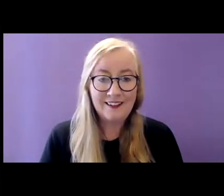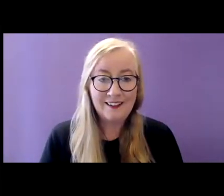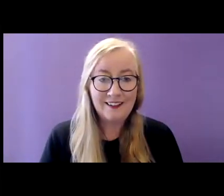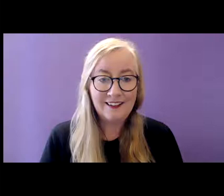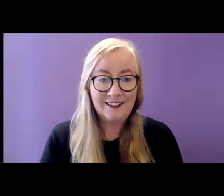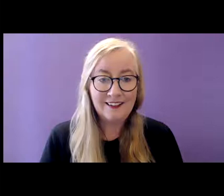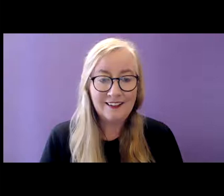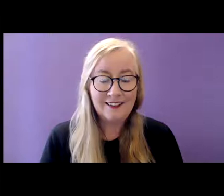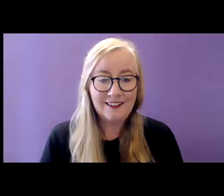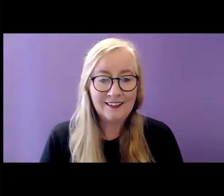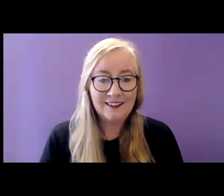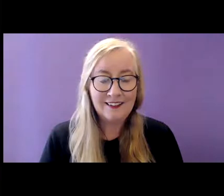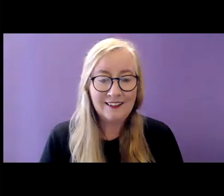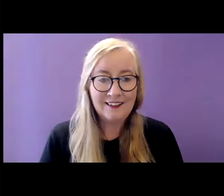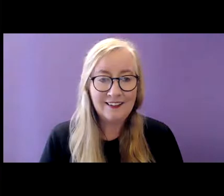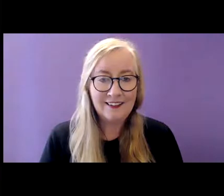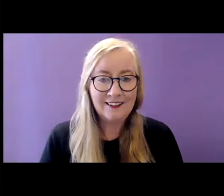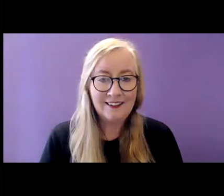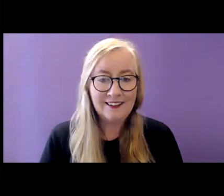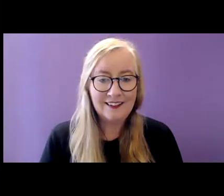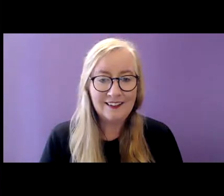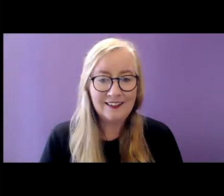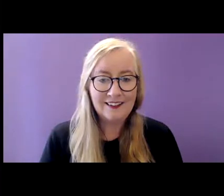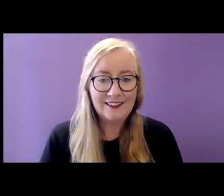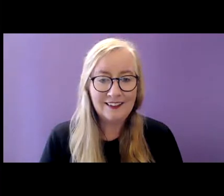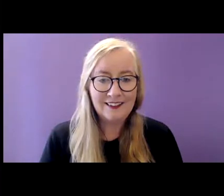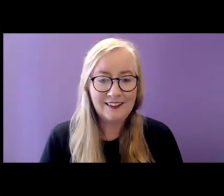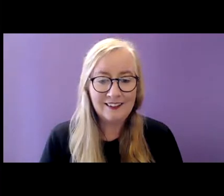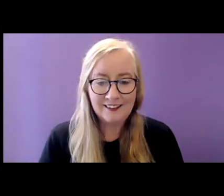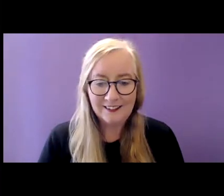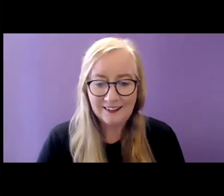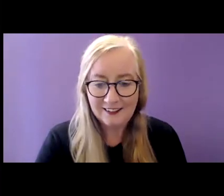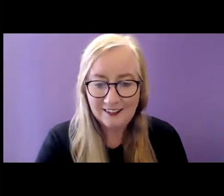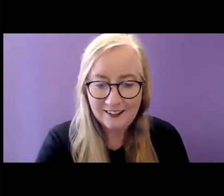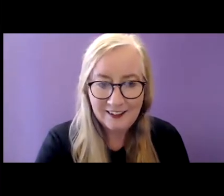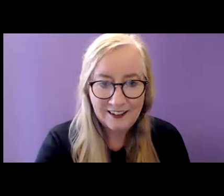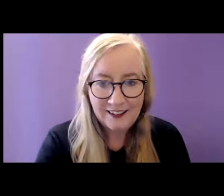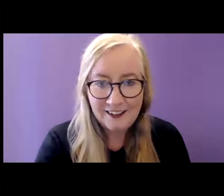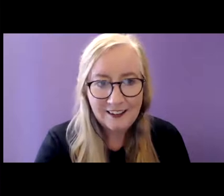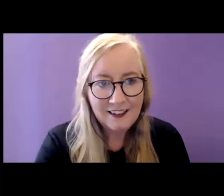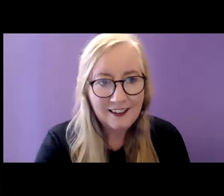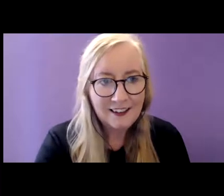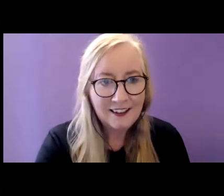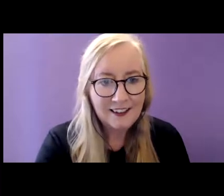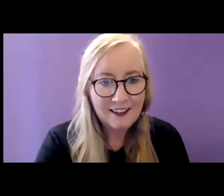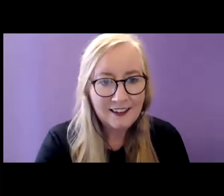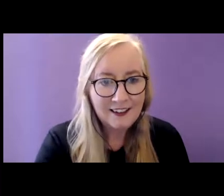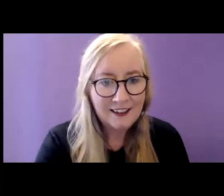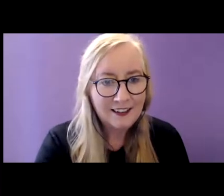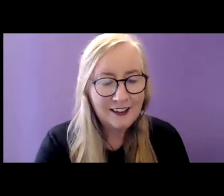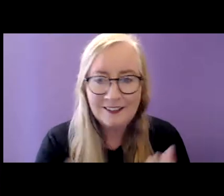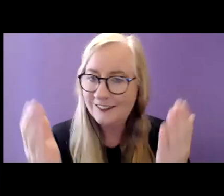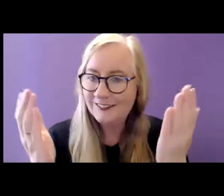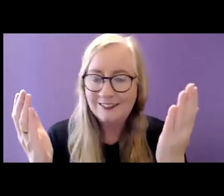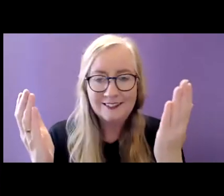In Sydney University, many characters focuses on the important issue of autism among